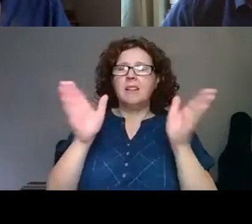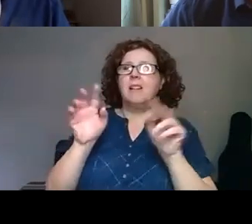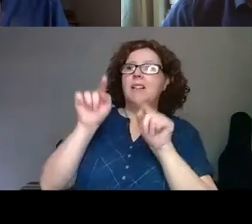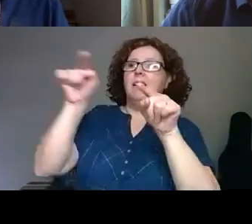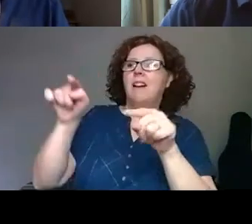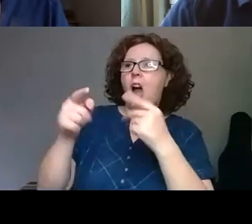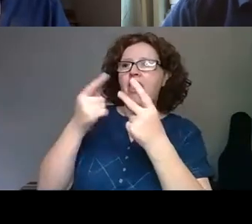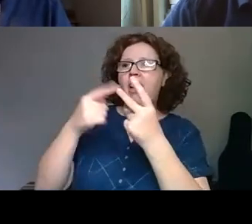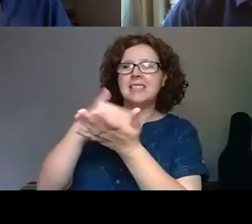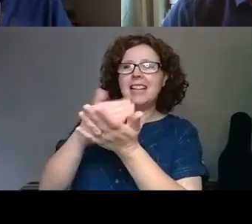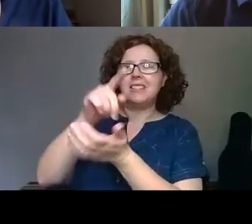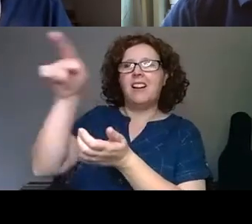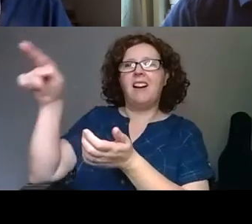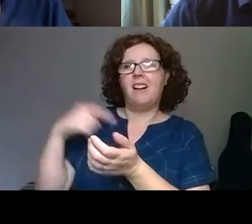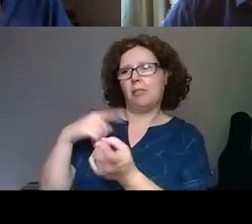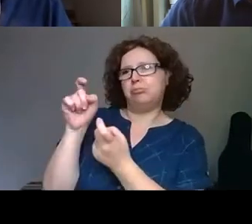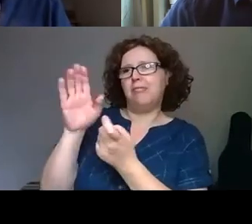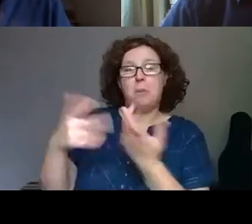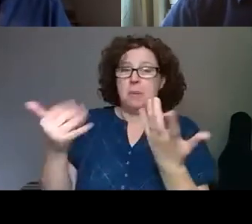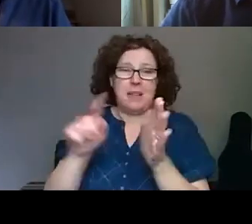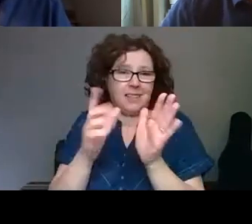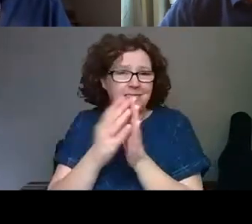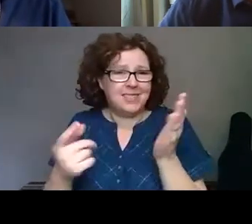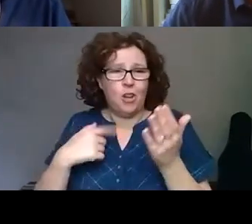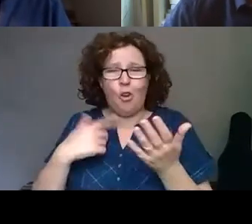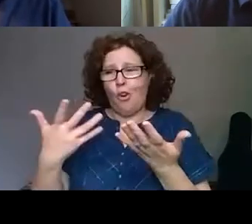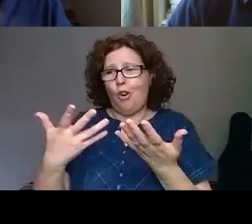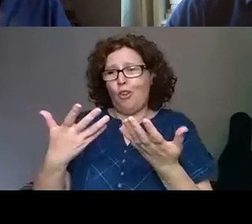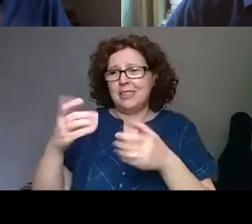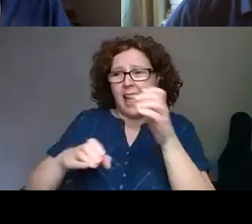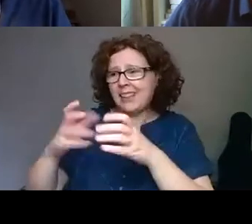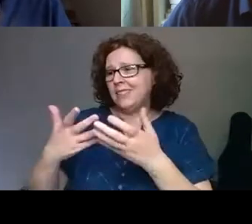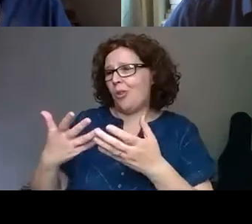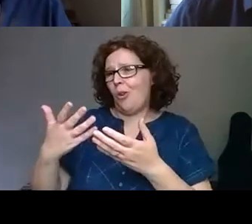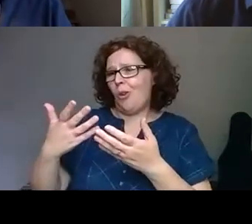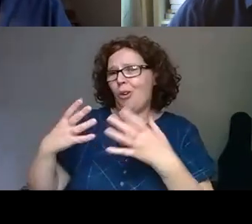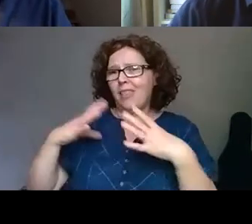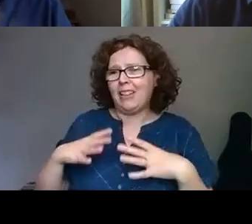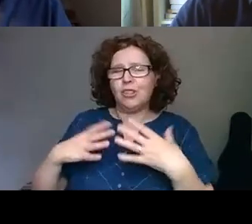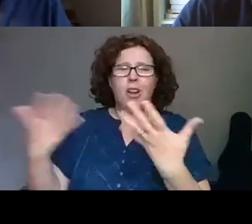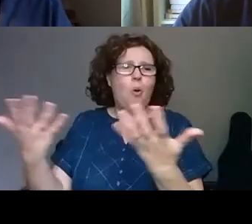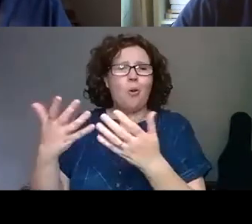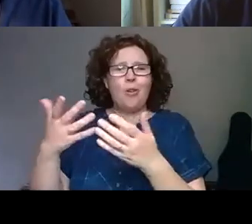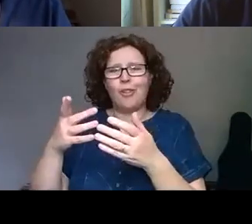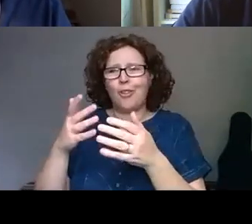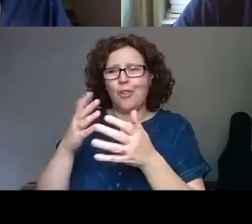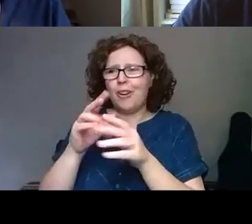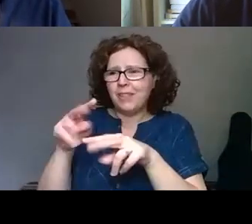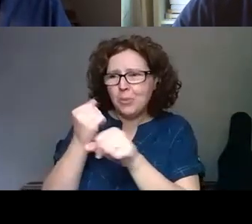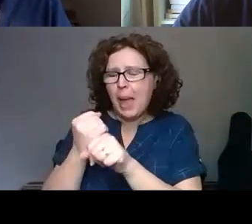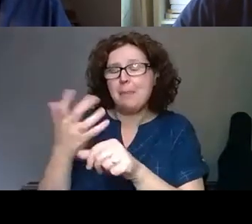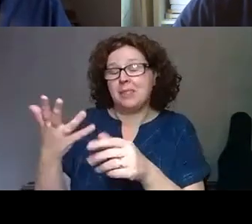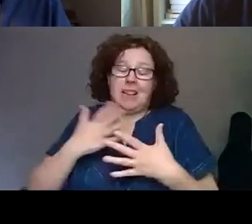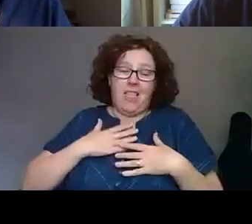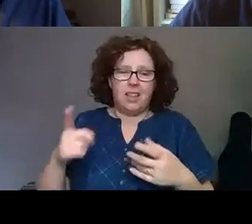be inspired, whether it's the gaming industry or the experience industry or leisure industry or wherever publishing and broadcast. We've got